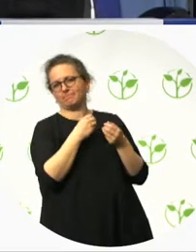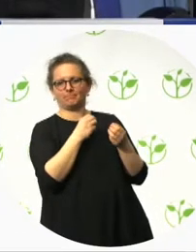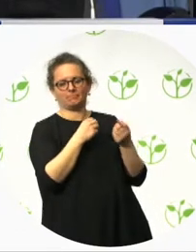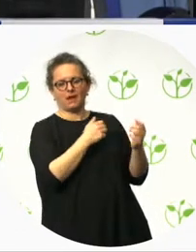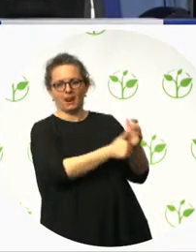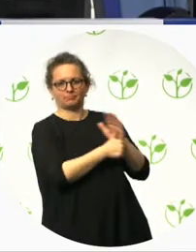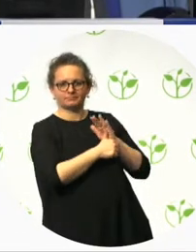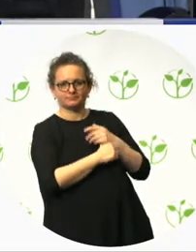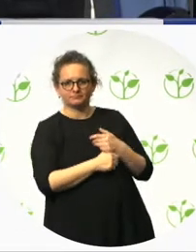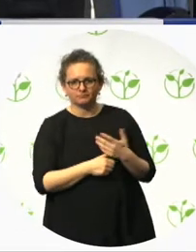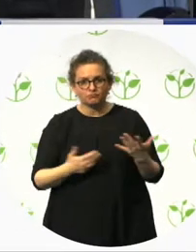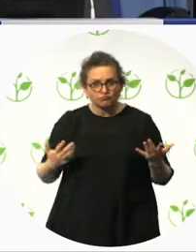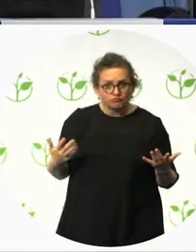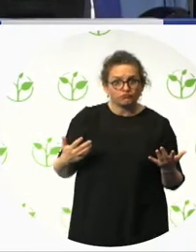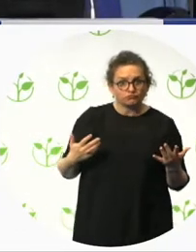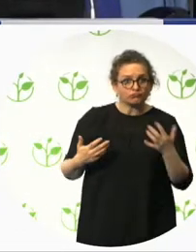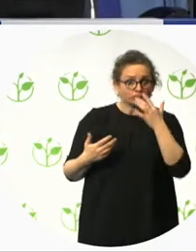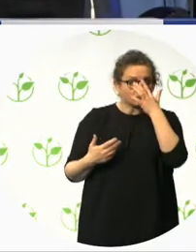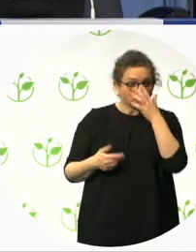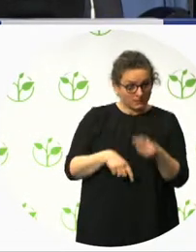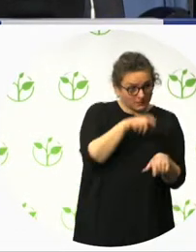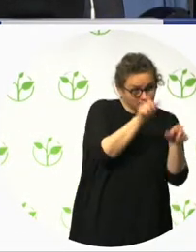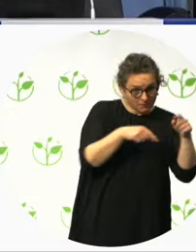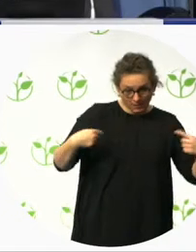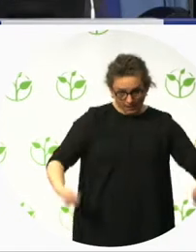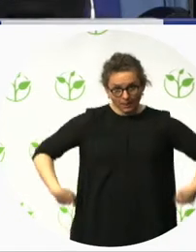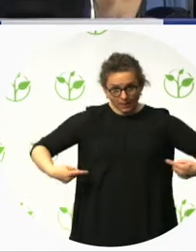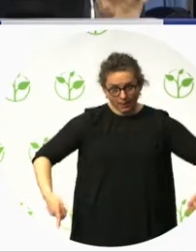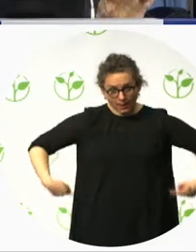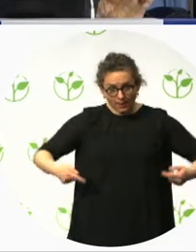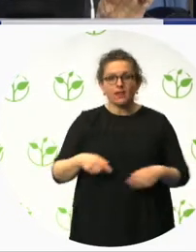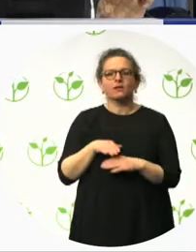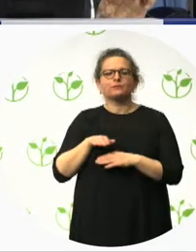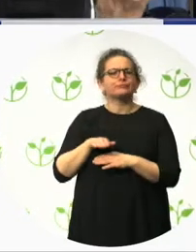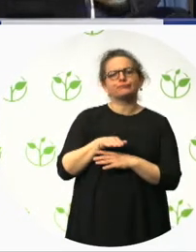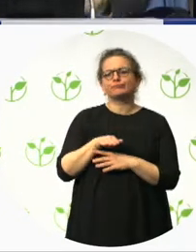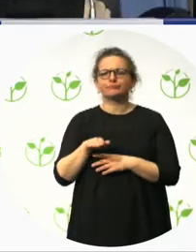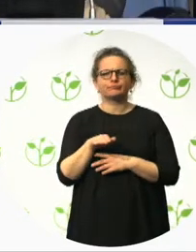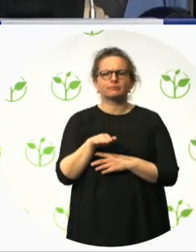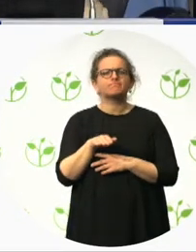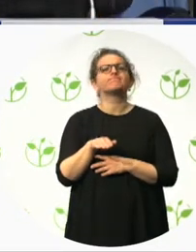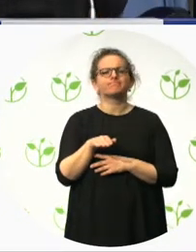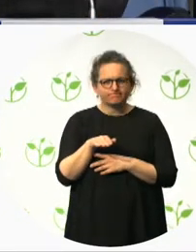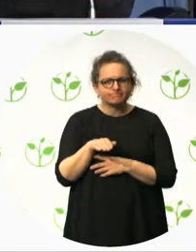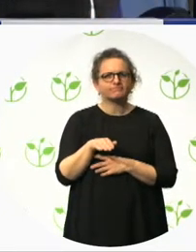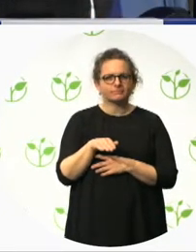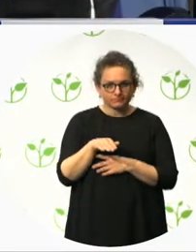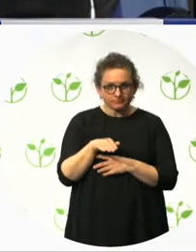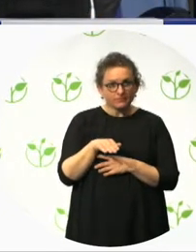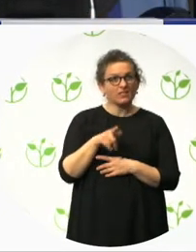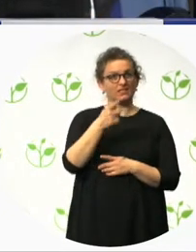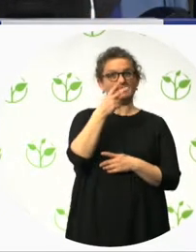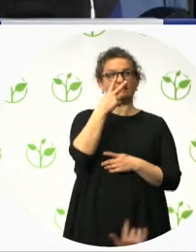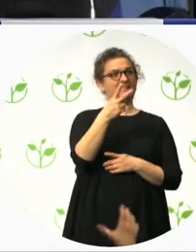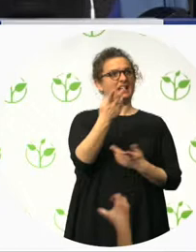persons in wheelchairs. All products which are available on the top shelves are also available on the bottom shelves. And, a very